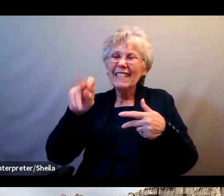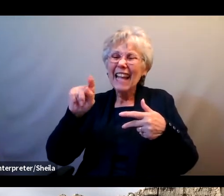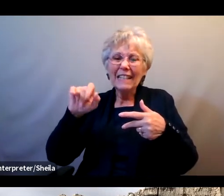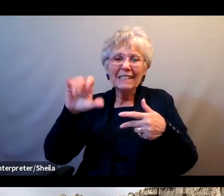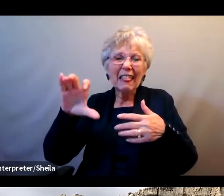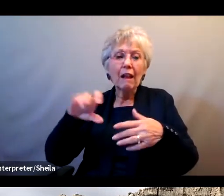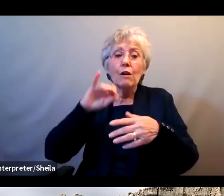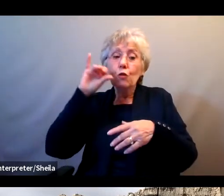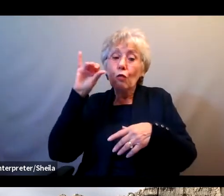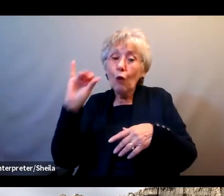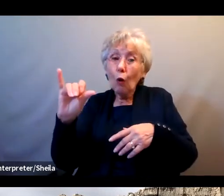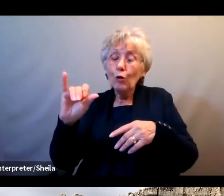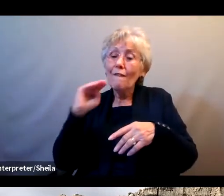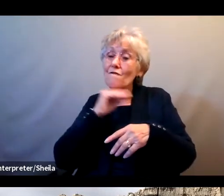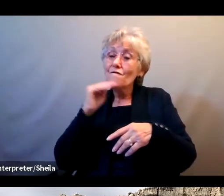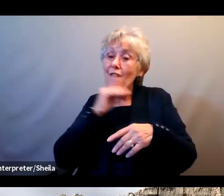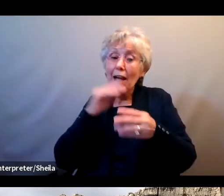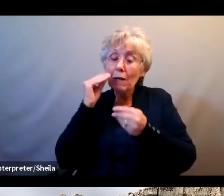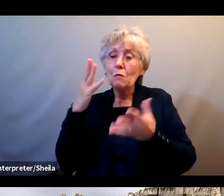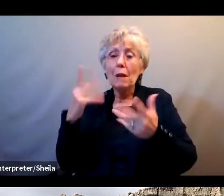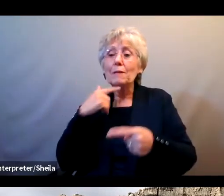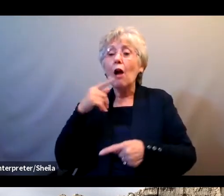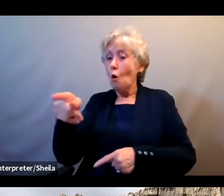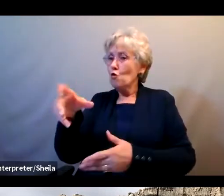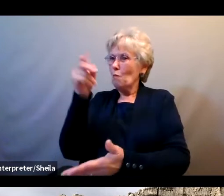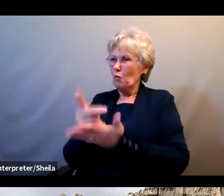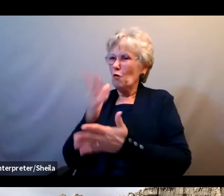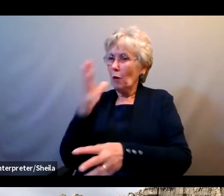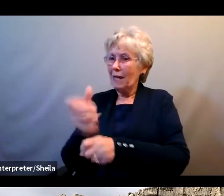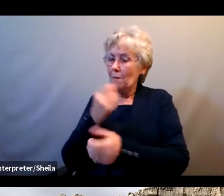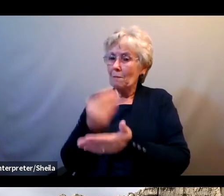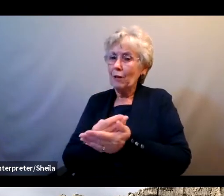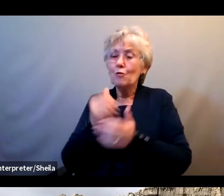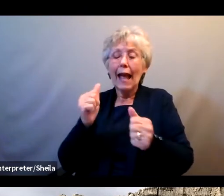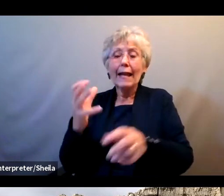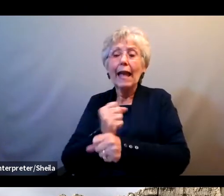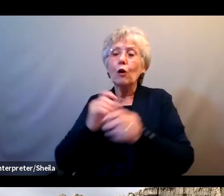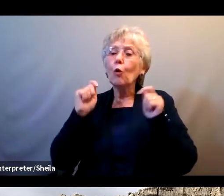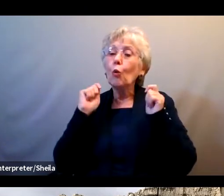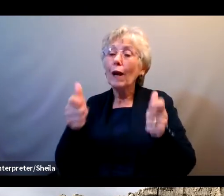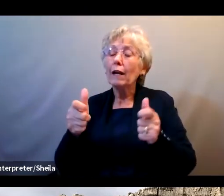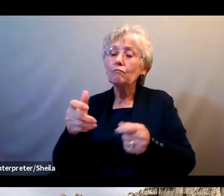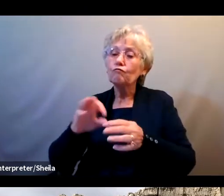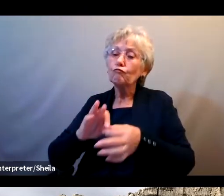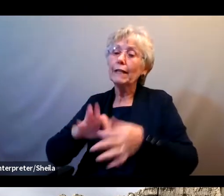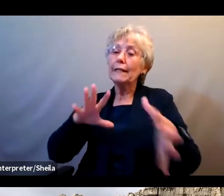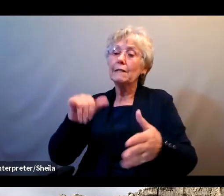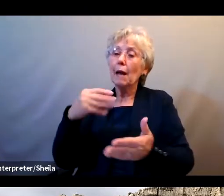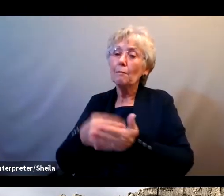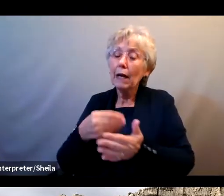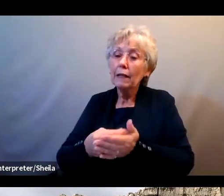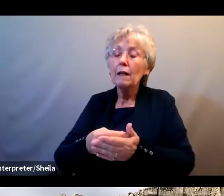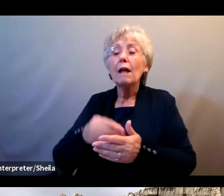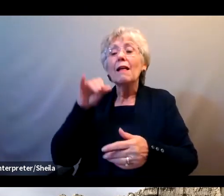fake government messages might say that you're approved for money, you can get quick relief payments, or get cash grants due to the coronavirus.